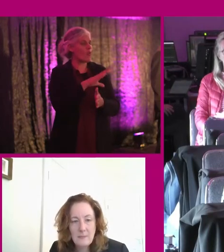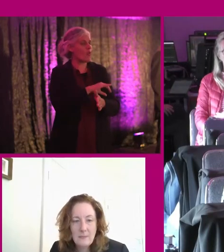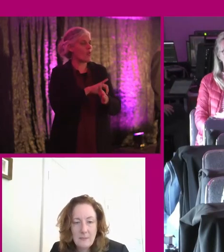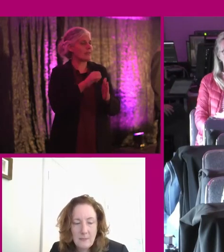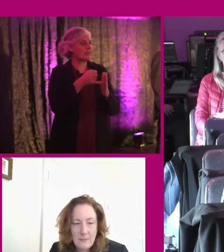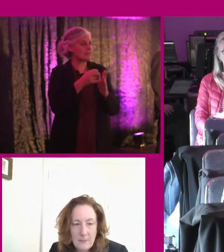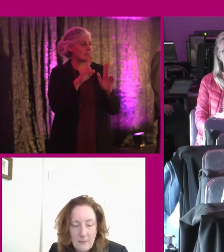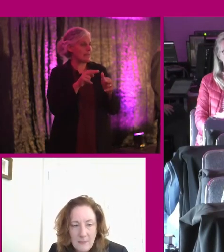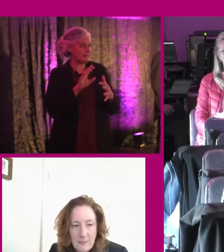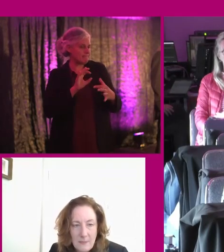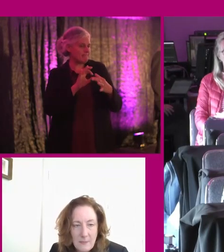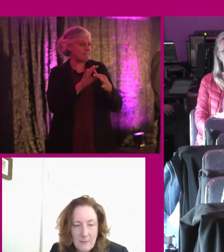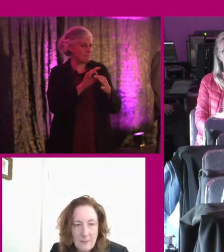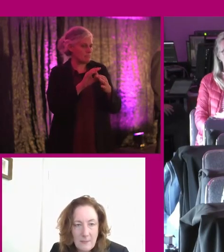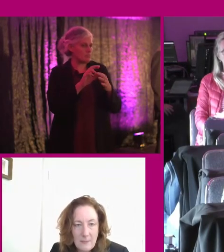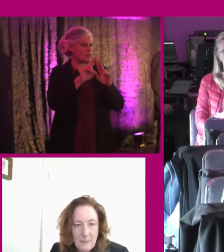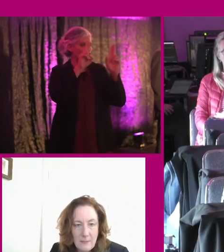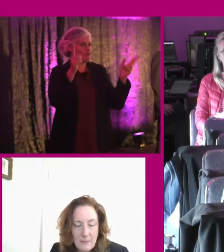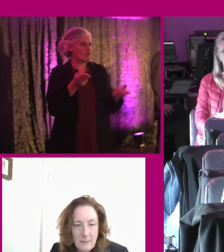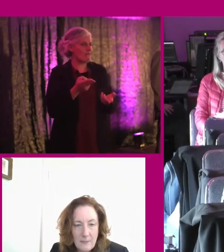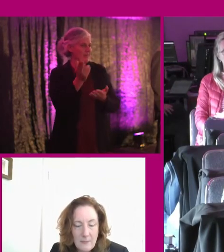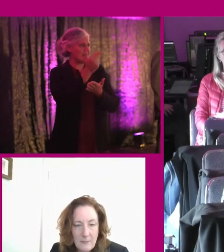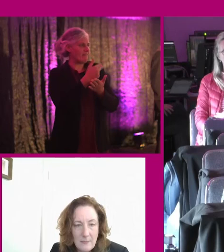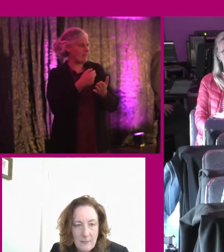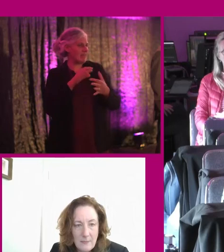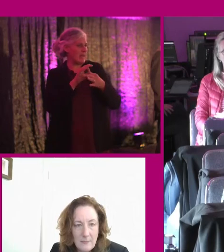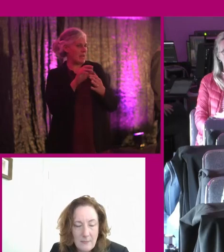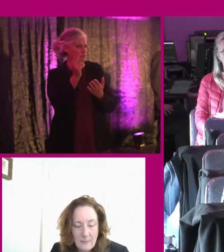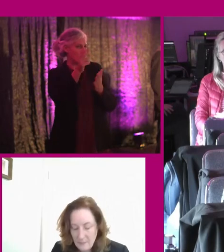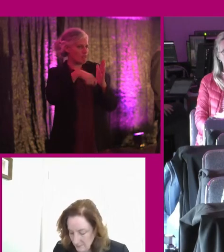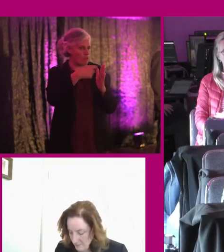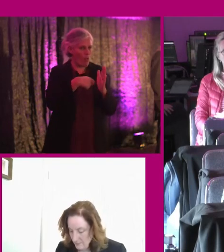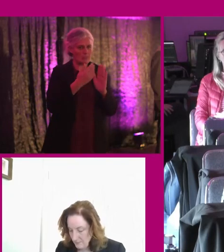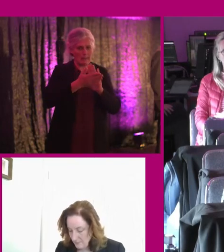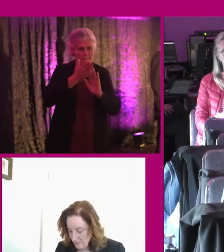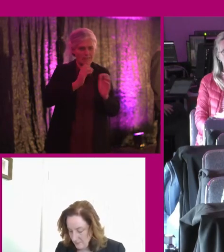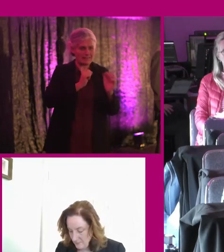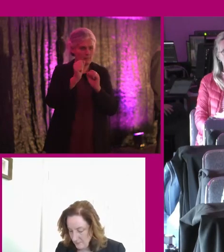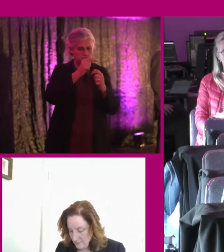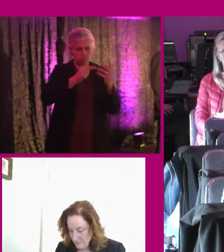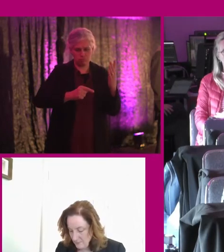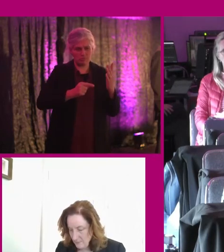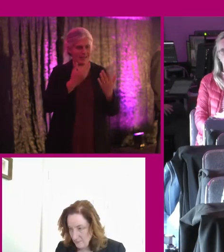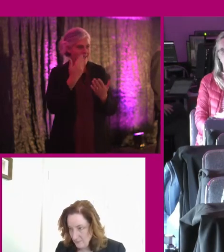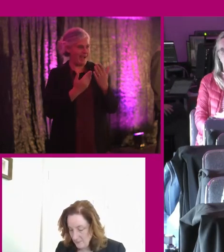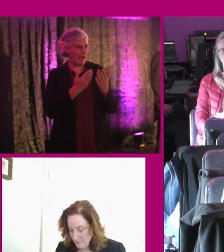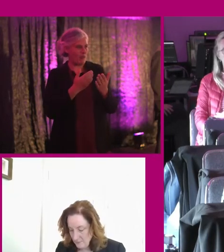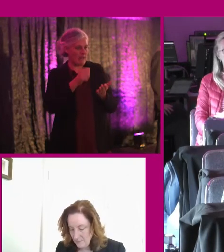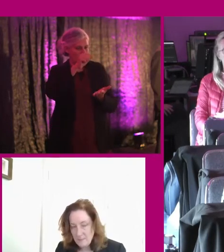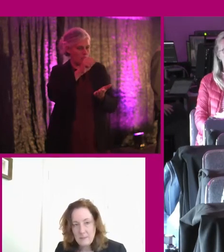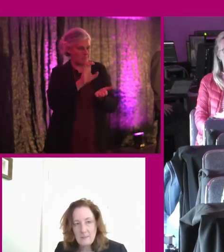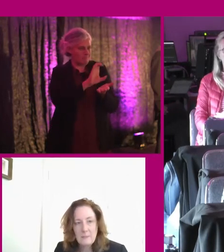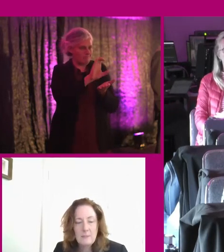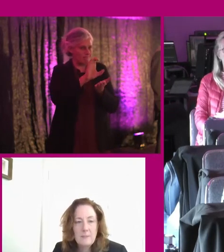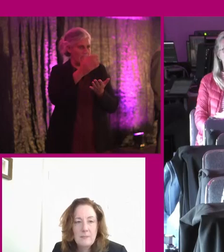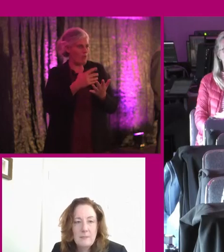incorporate universal design into their projects, buildings, services, etc., in a cost effective way?